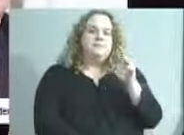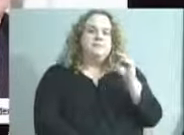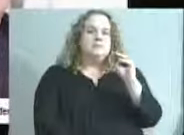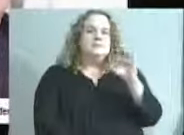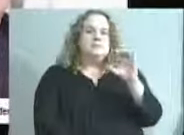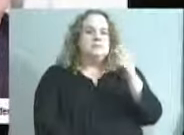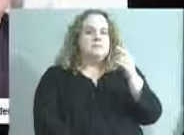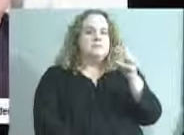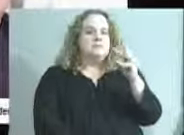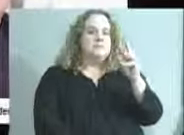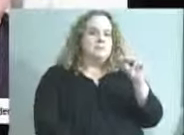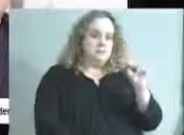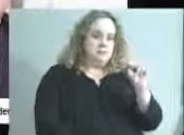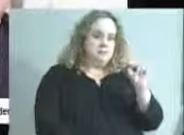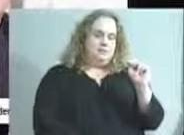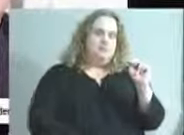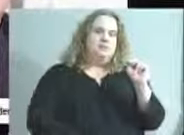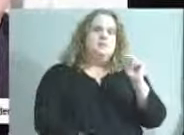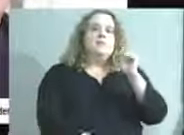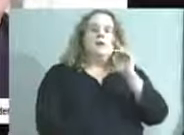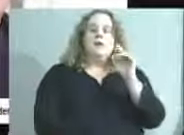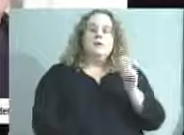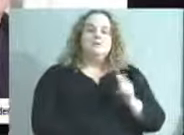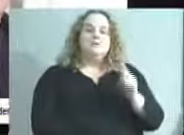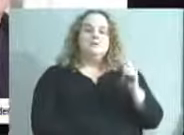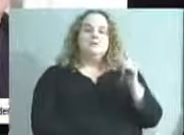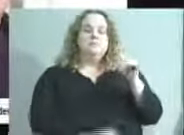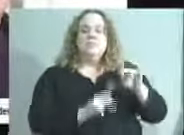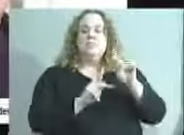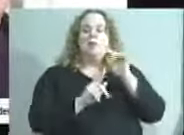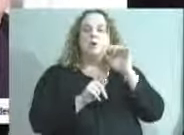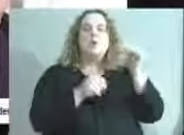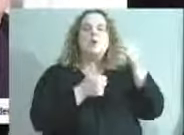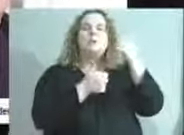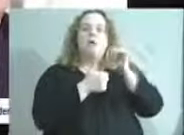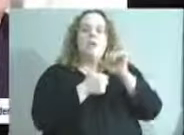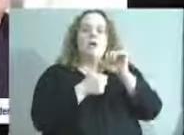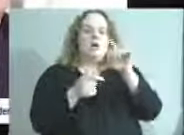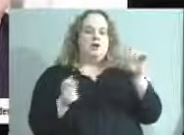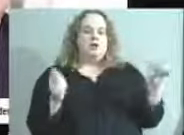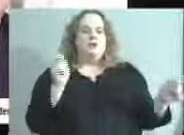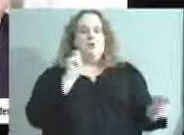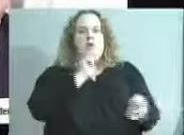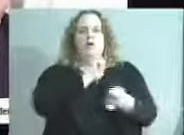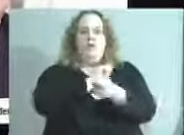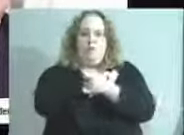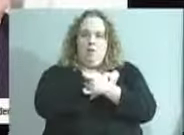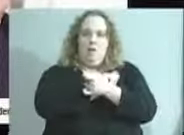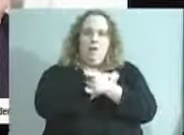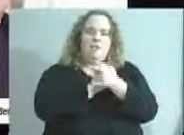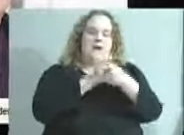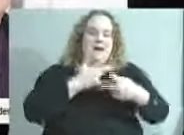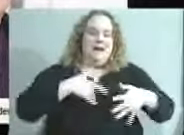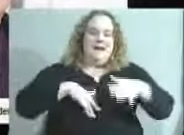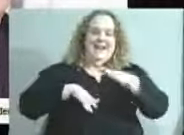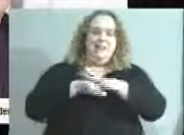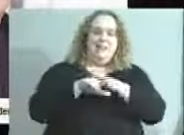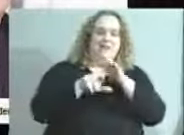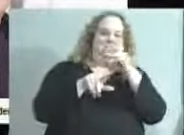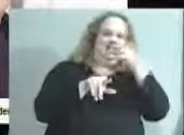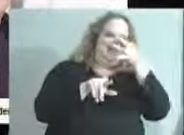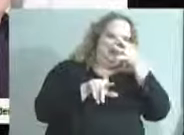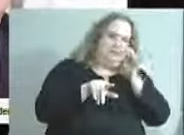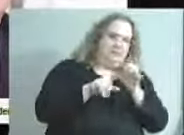will be a transformed campus just down the road, but also a new generation